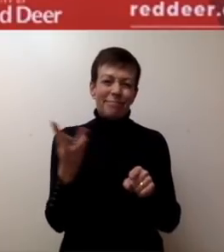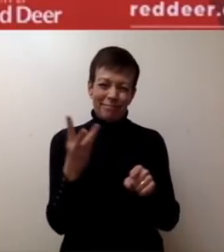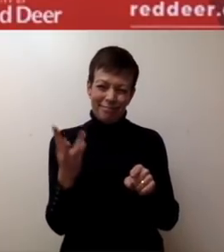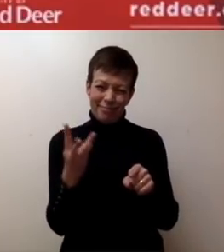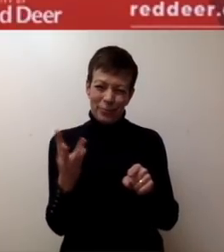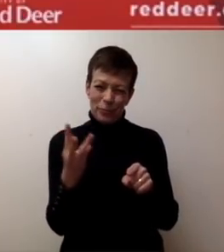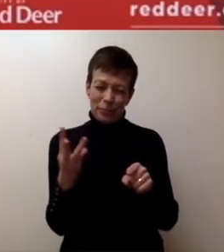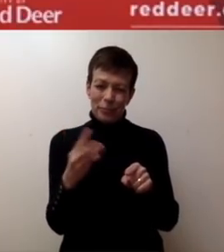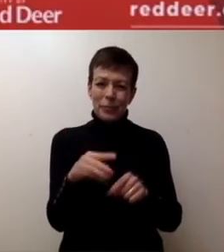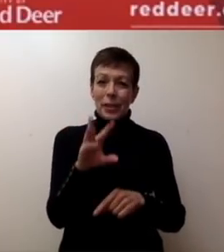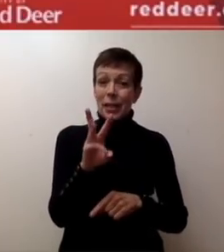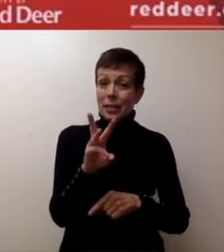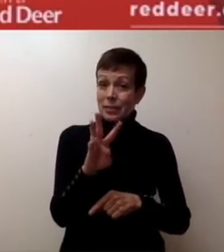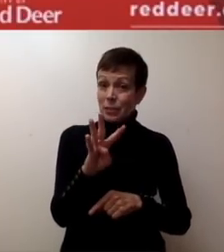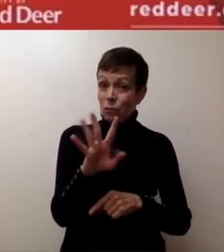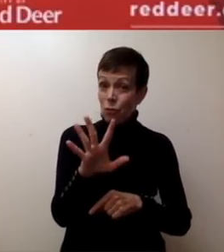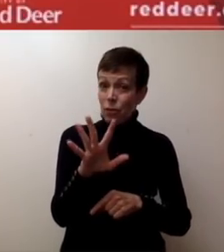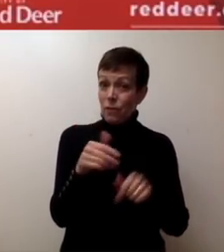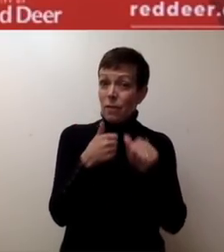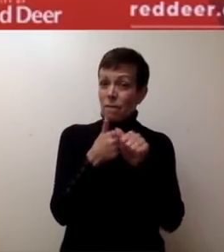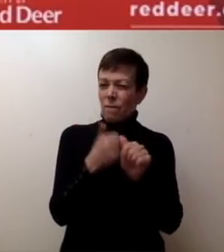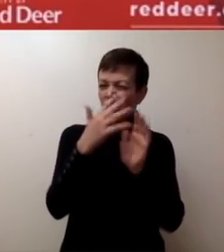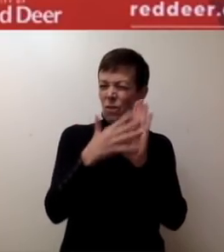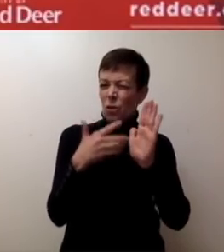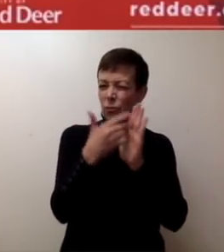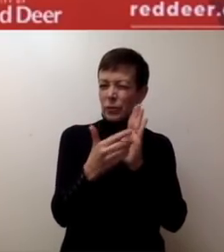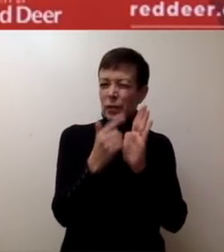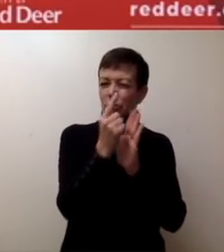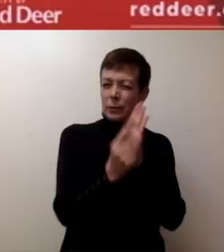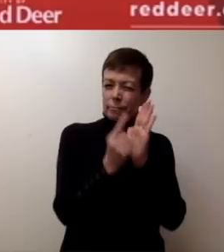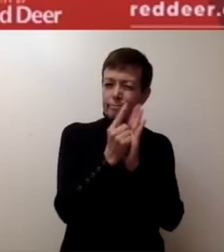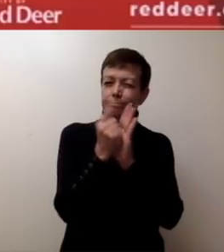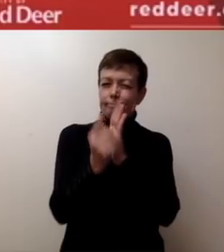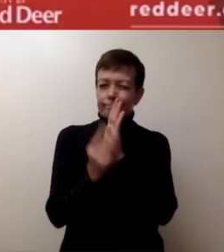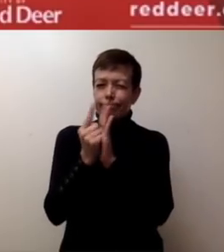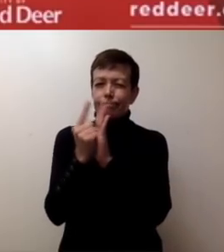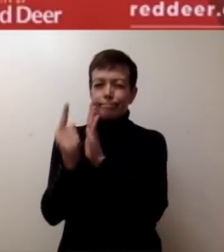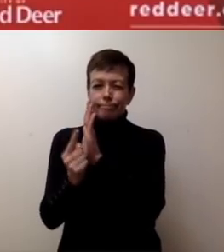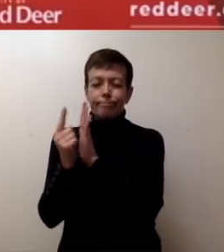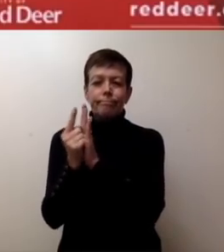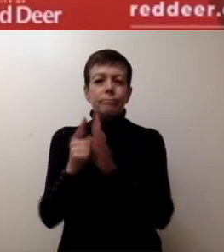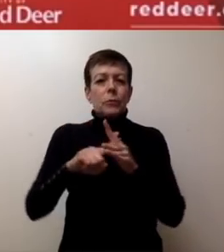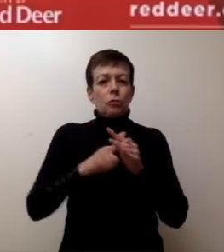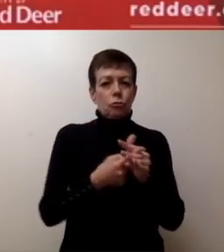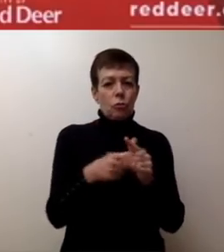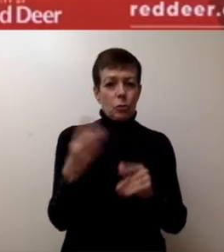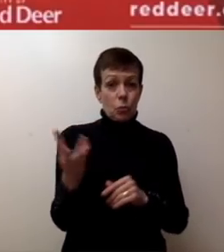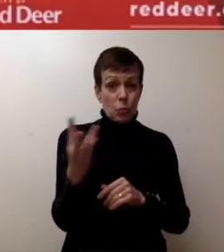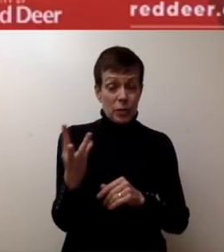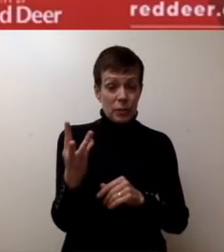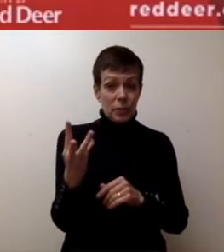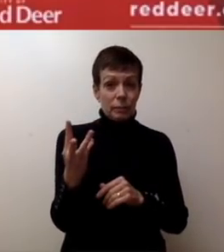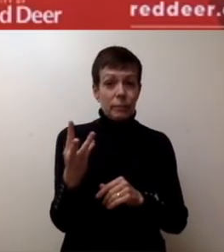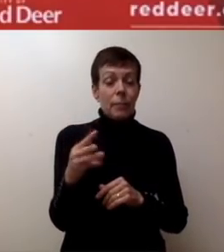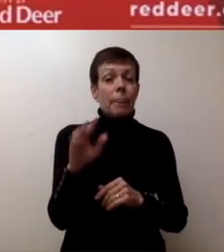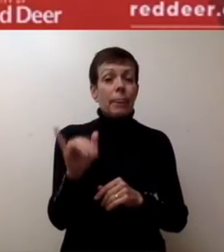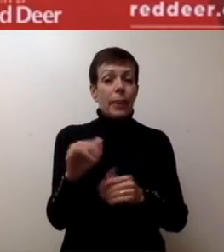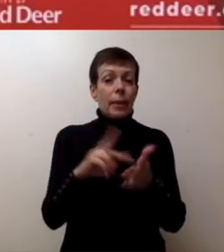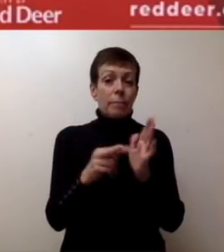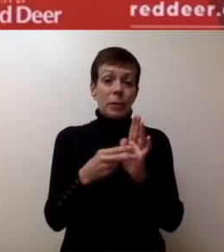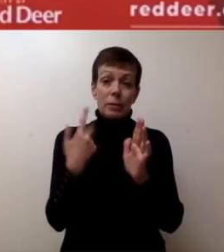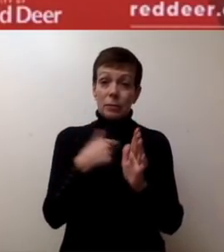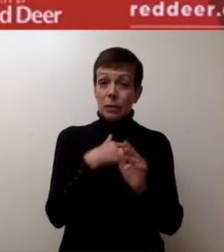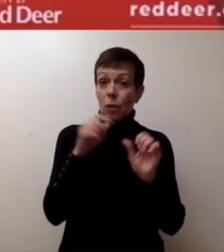.45 hourly service on conventional transit will begin on Wednesday. This will allow us to serve you better and